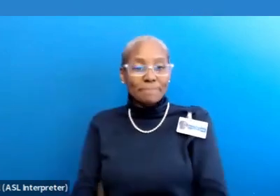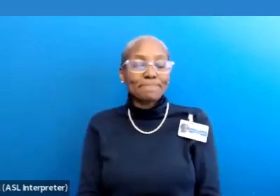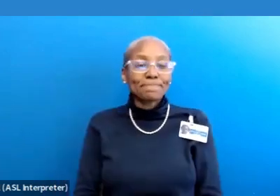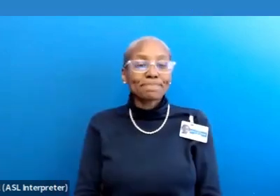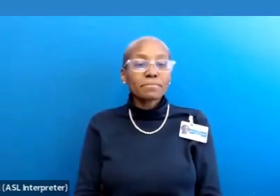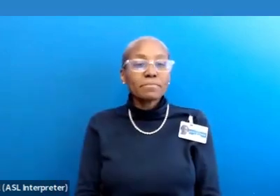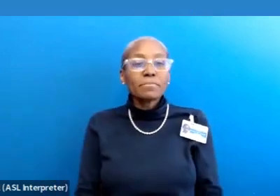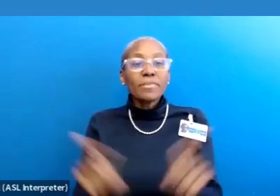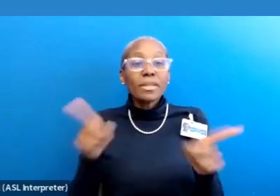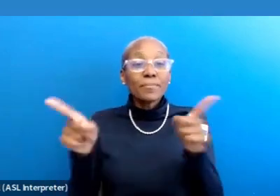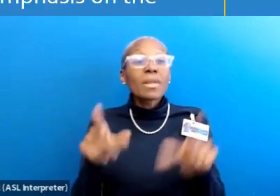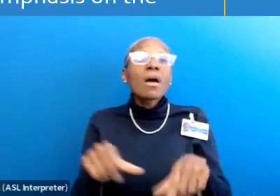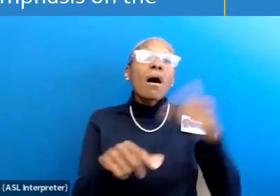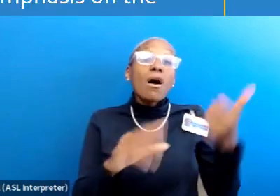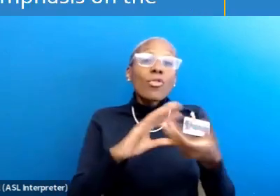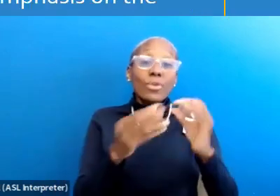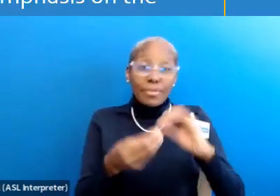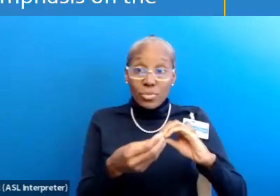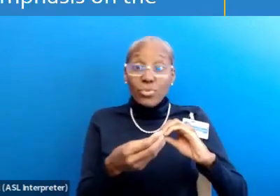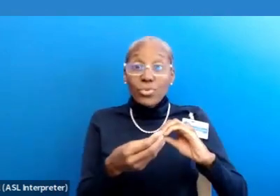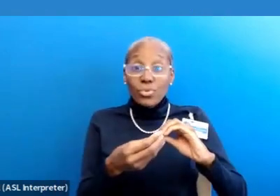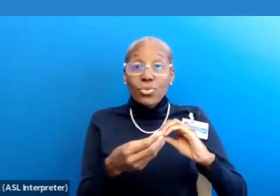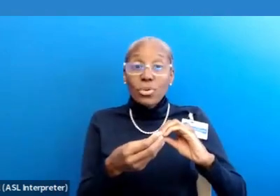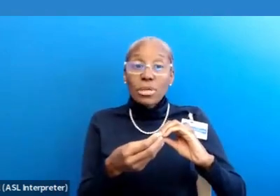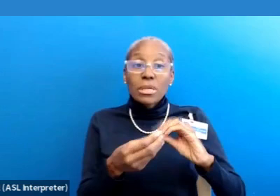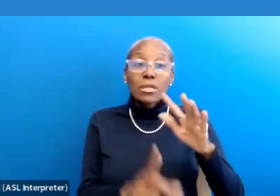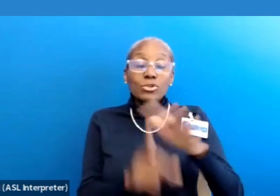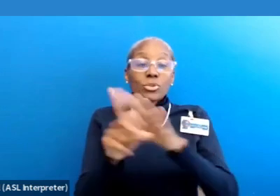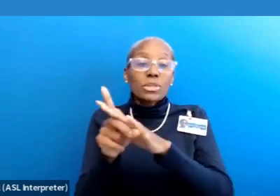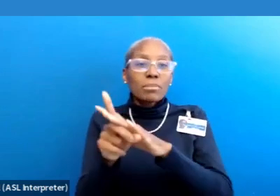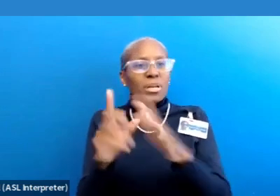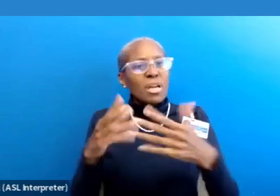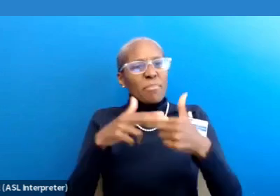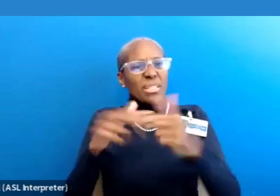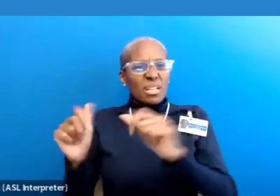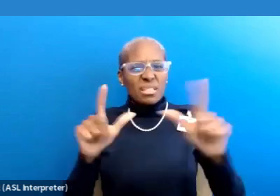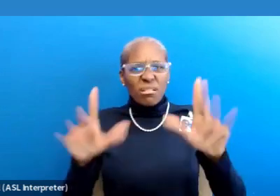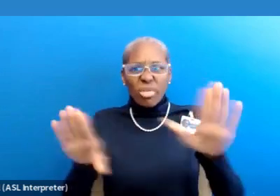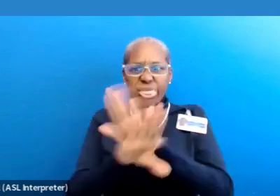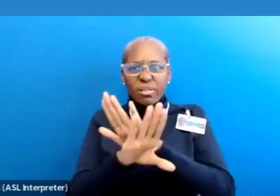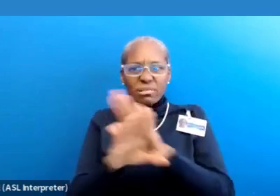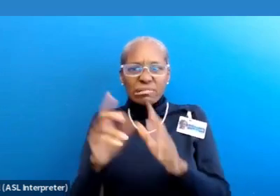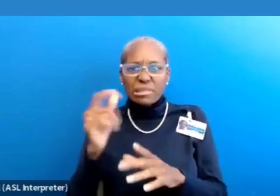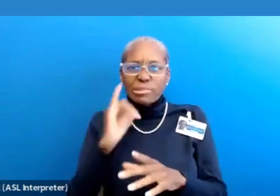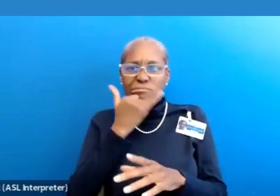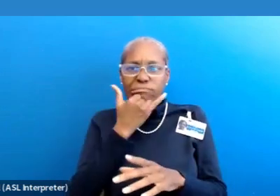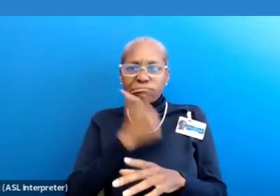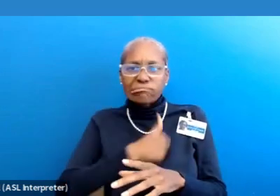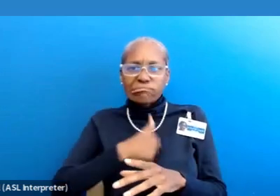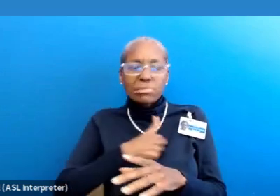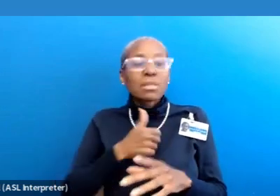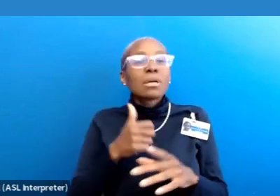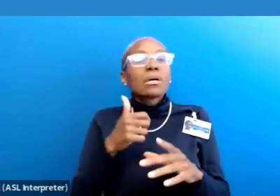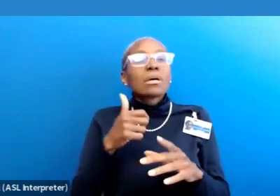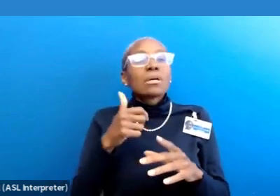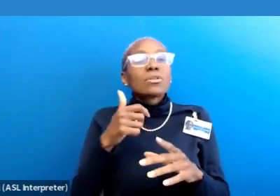Now, another number that appears, the slides are a little bit off here, it appears across disciplines,